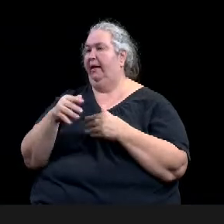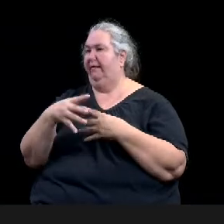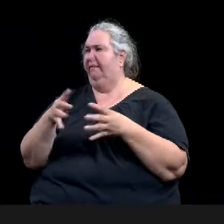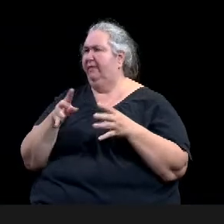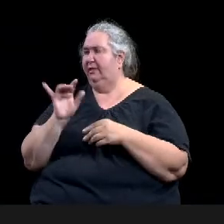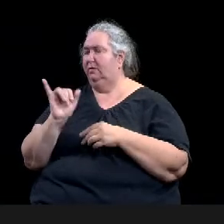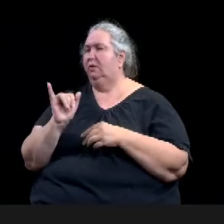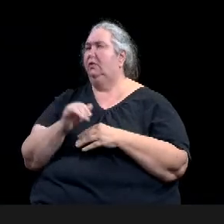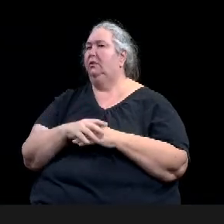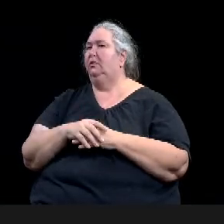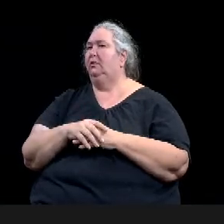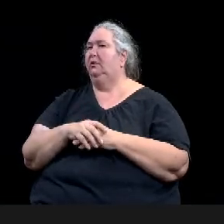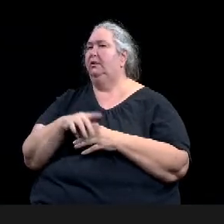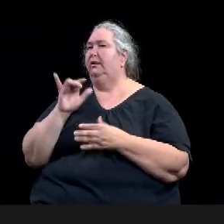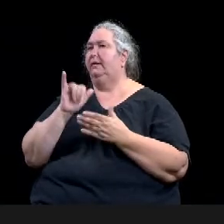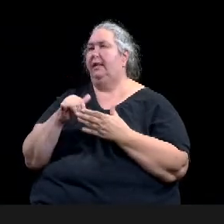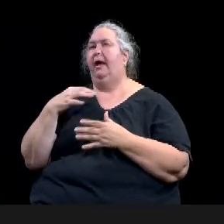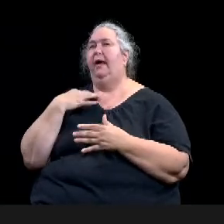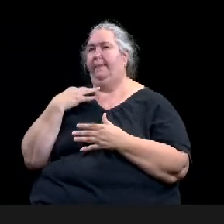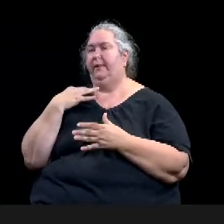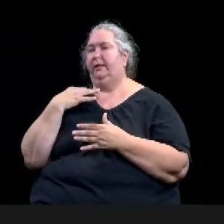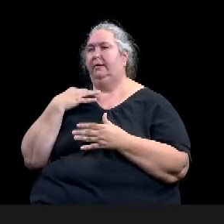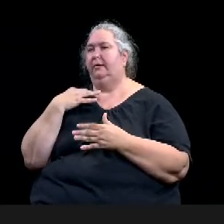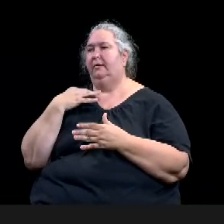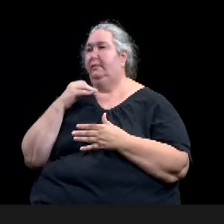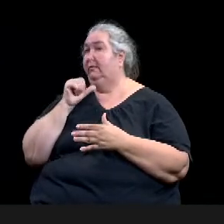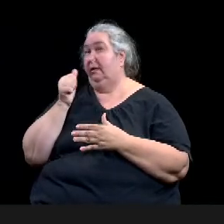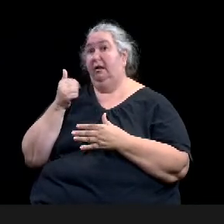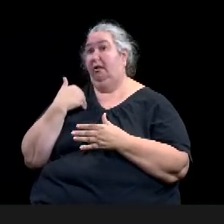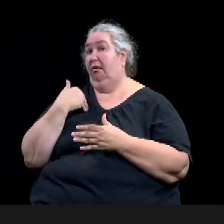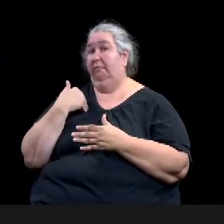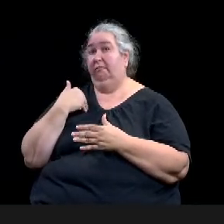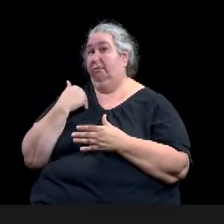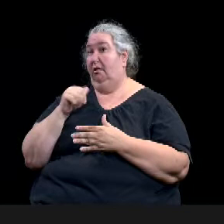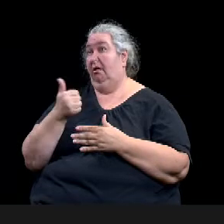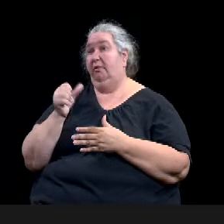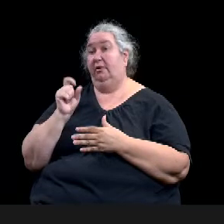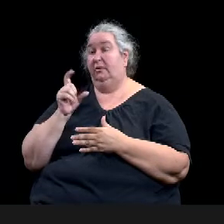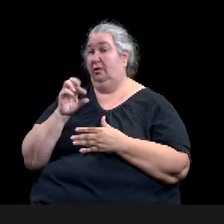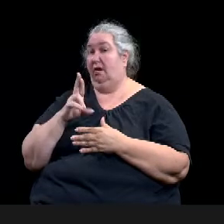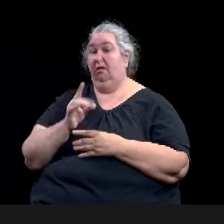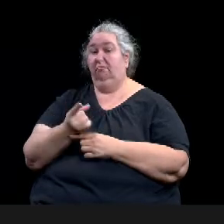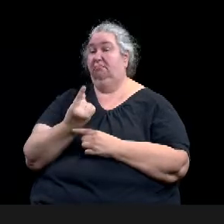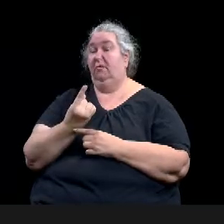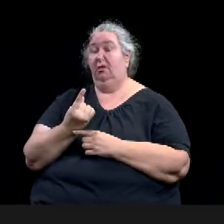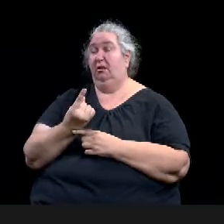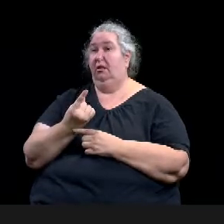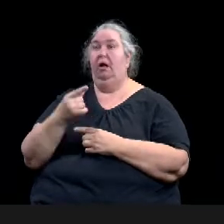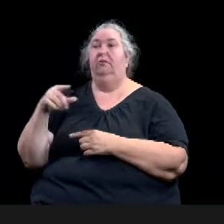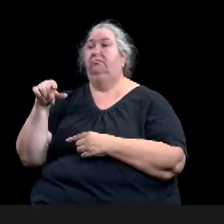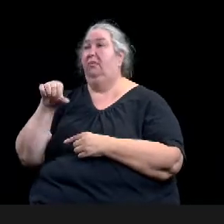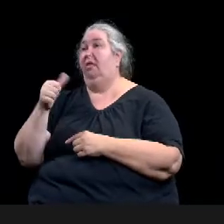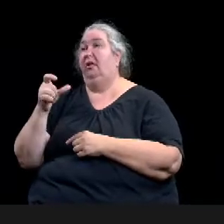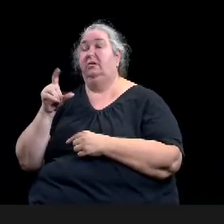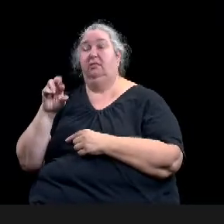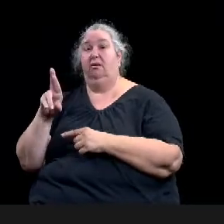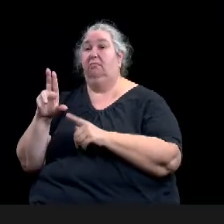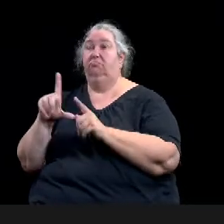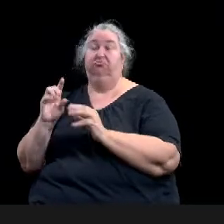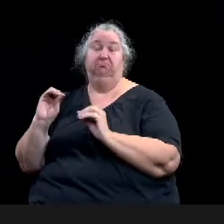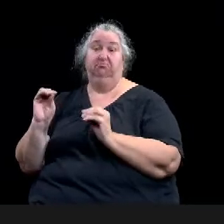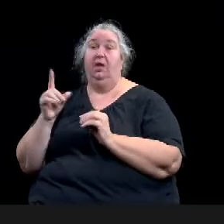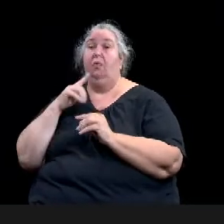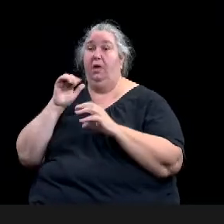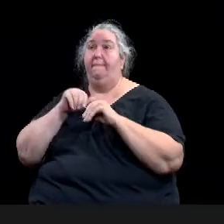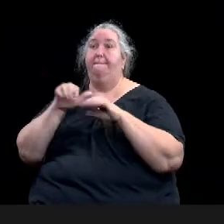licensed, uh, and we did mail out the 32 notices and had, uh, zero return on responses and Plan Commission did